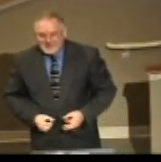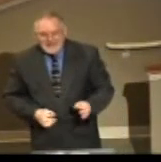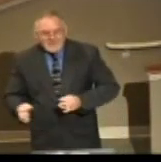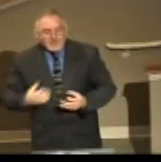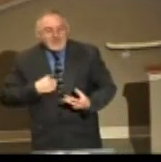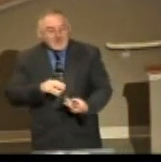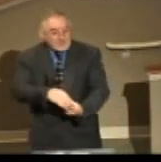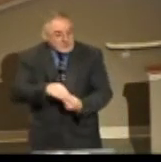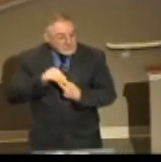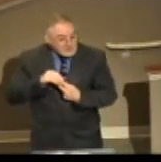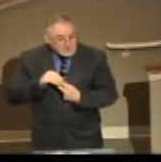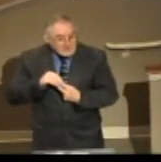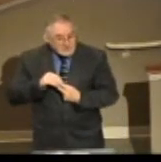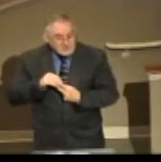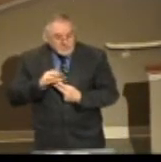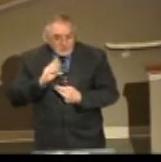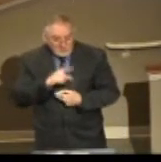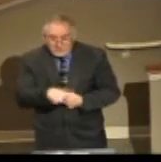choice to eat first, would you eat?